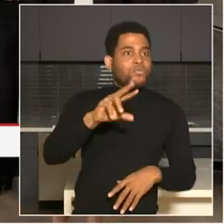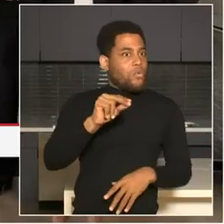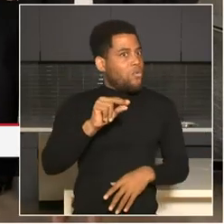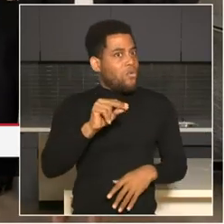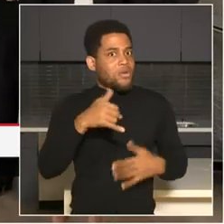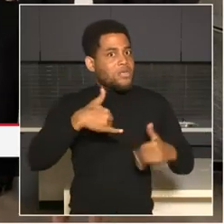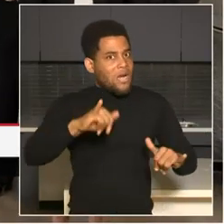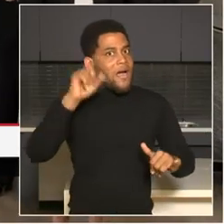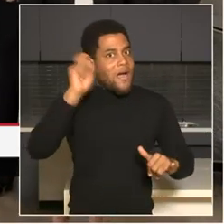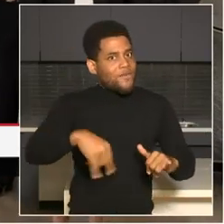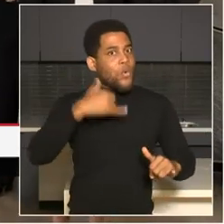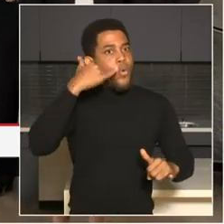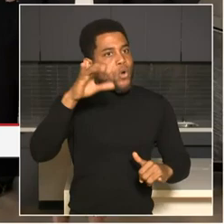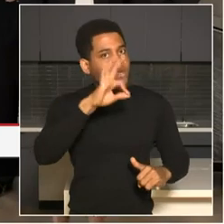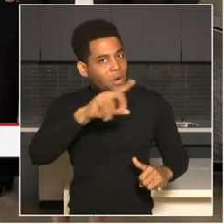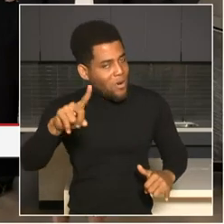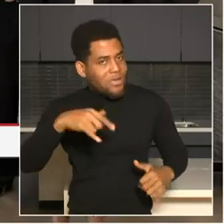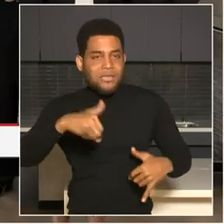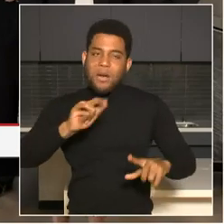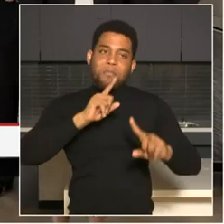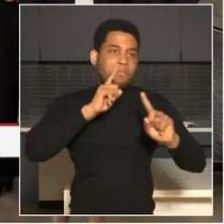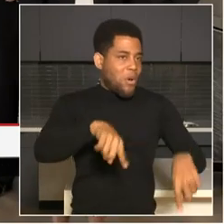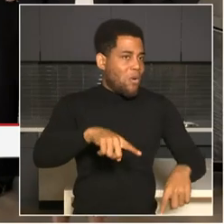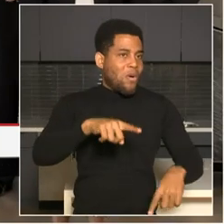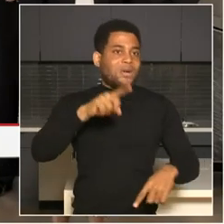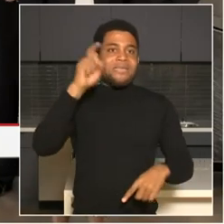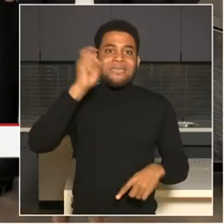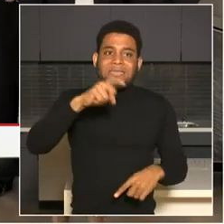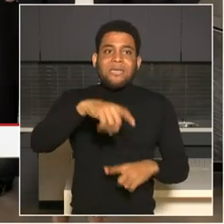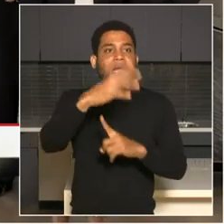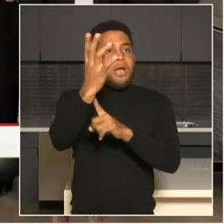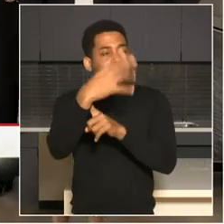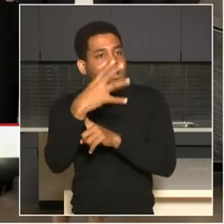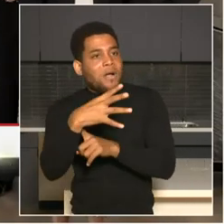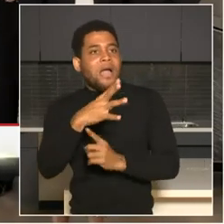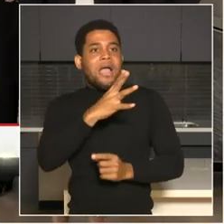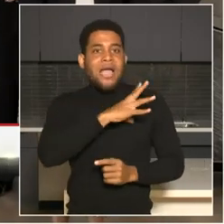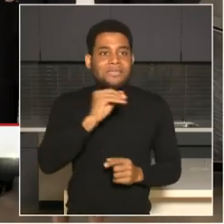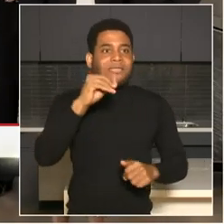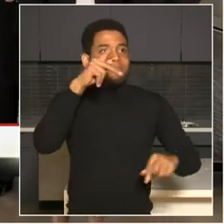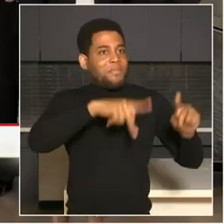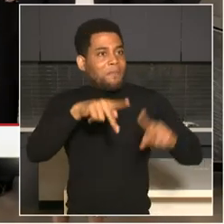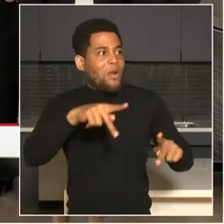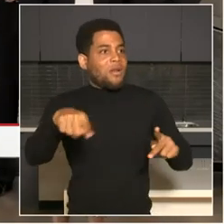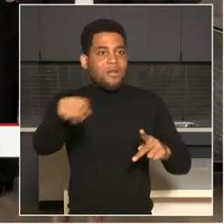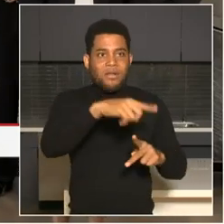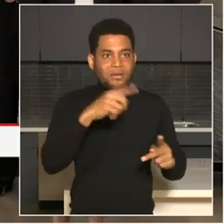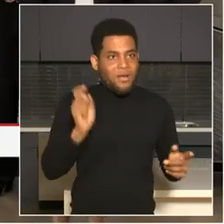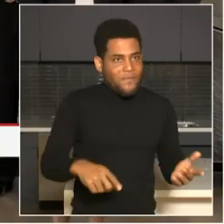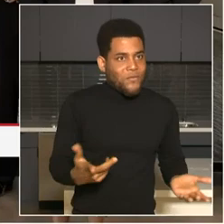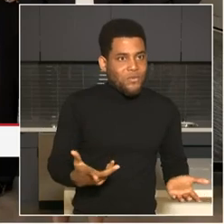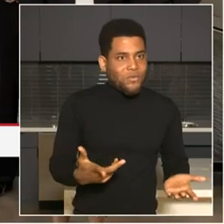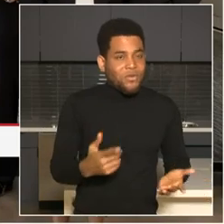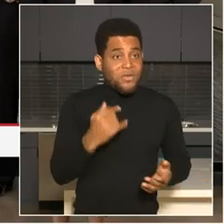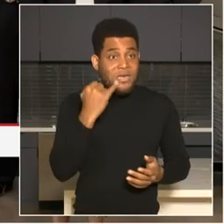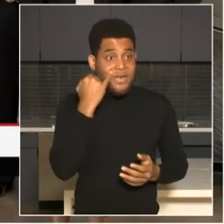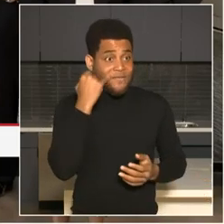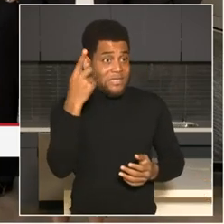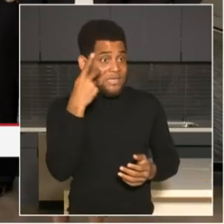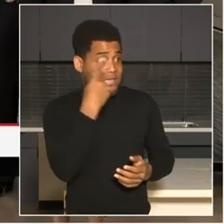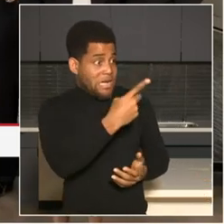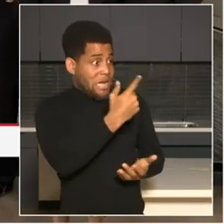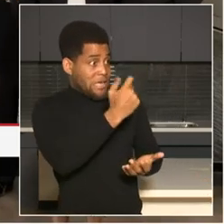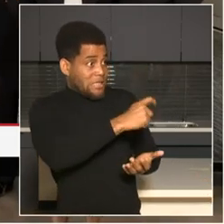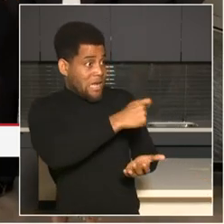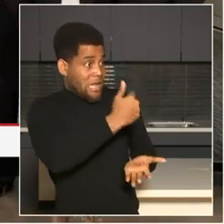people on the street. Um, so always call, uh, nine one one, uh, when you need police assistance. We'll take a few